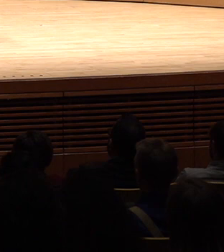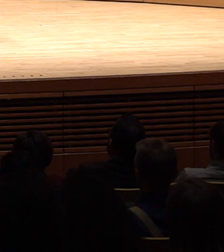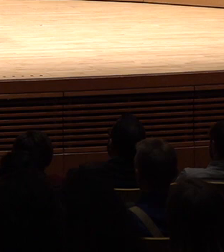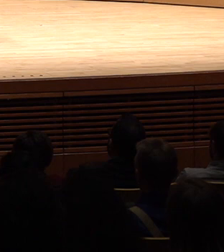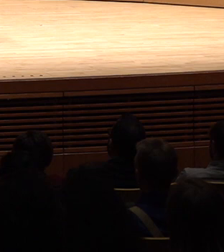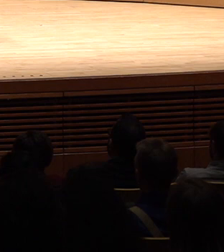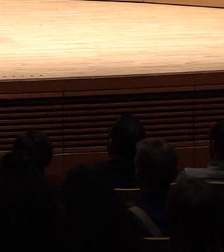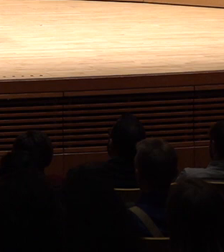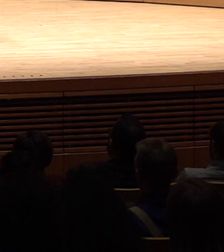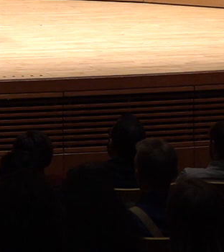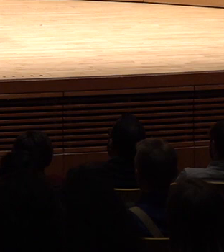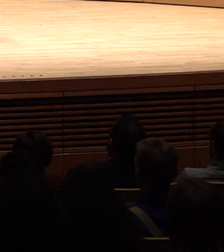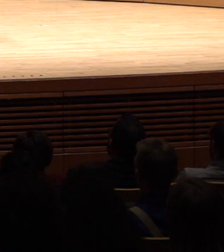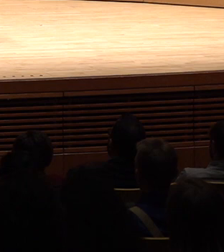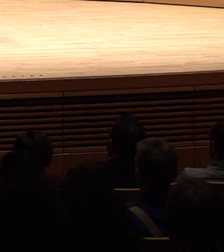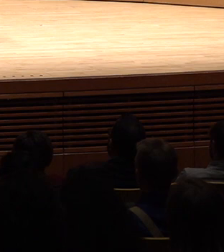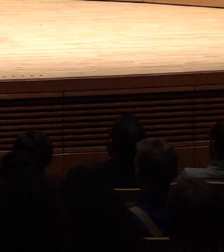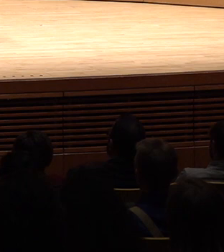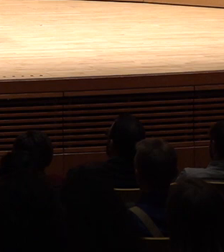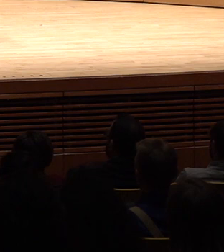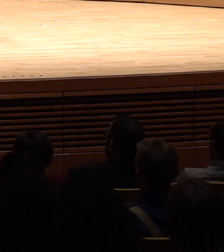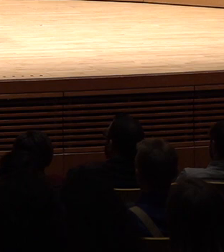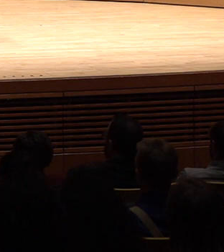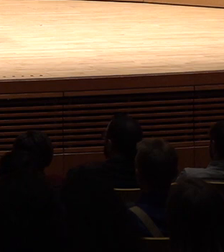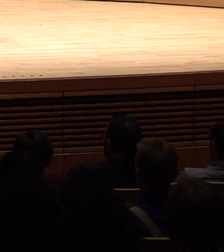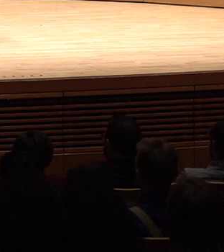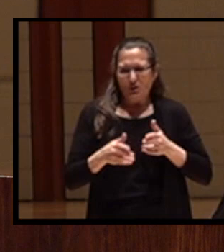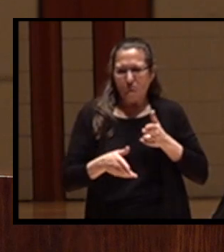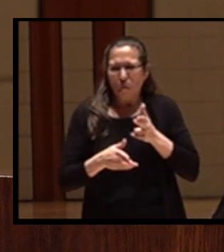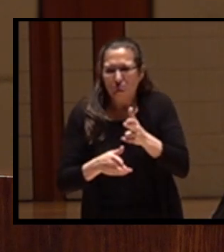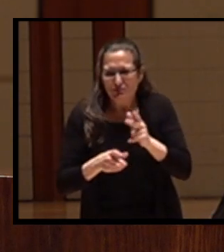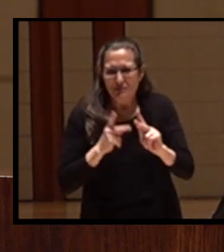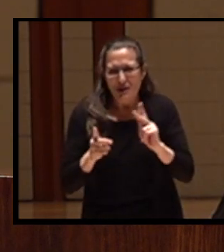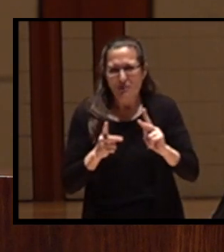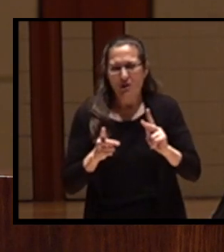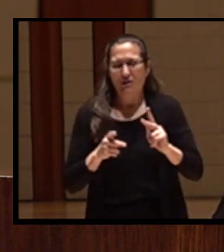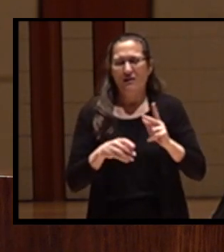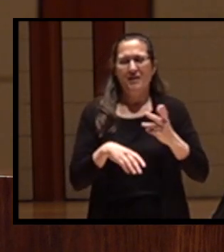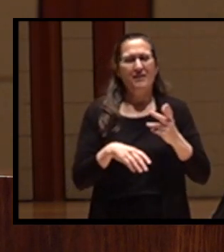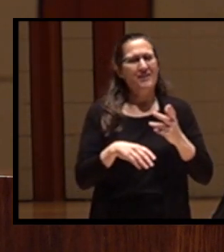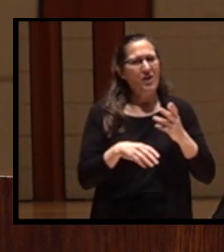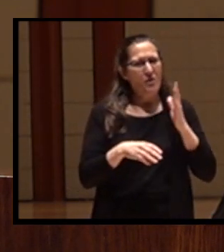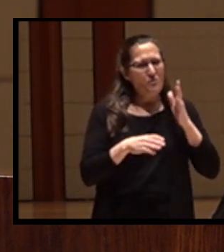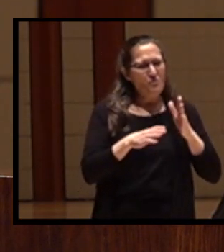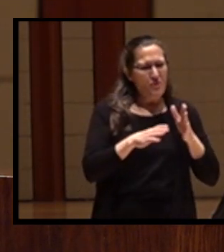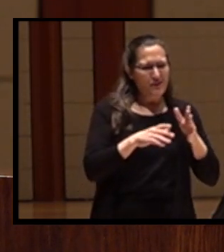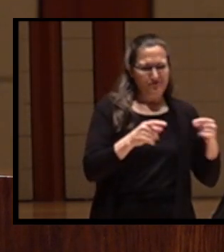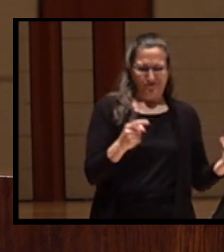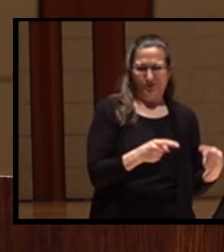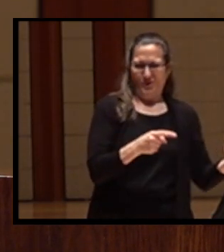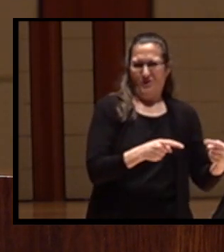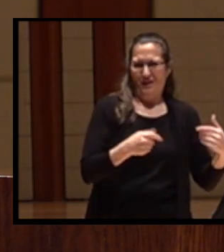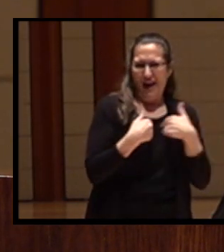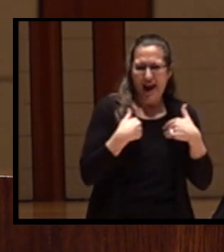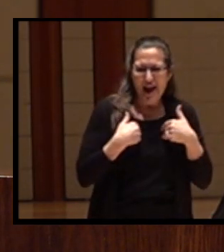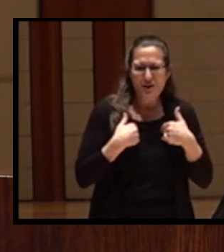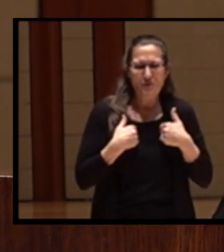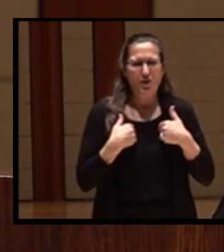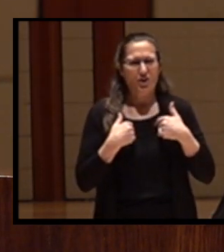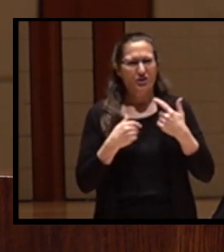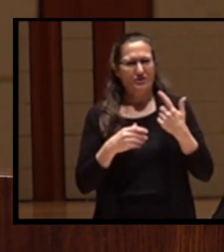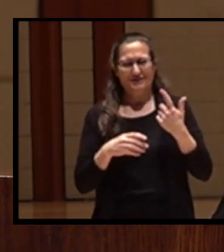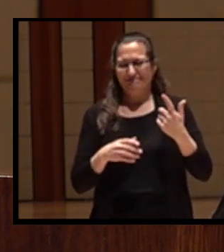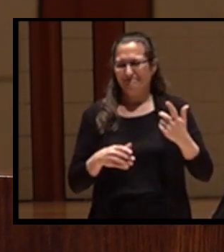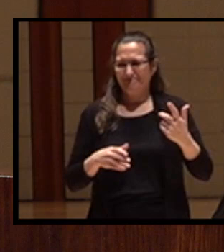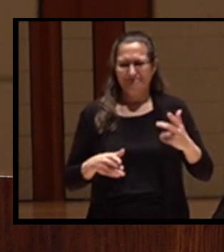of shooting people but not sparing dogs or other animals, breaking limbs of elders, punching faces, carrying automatic